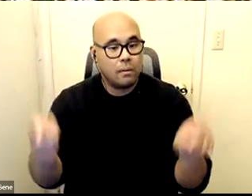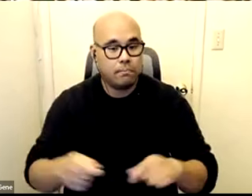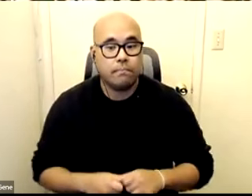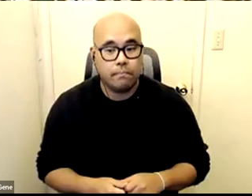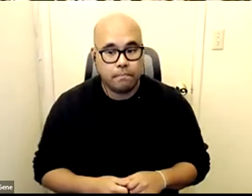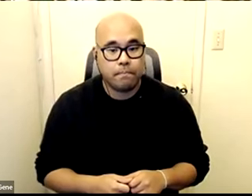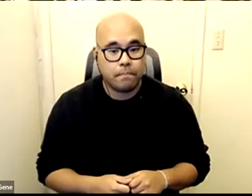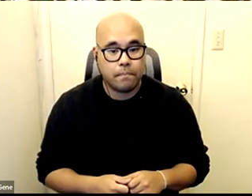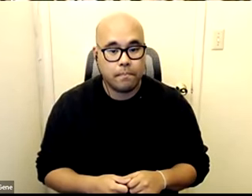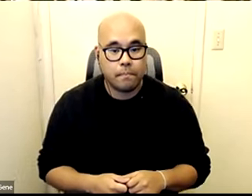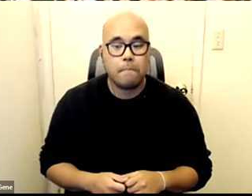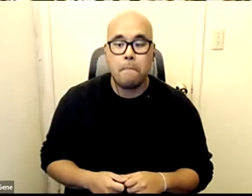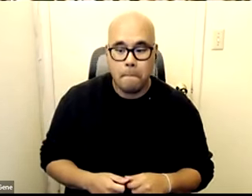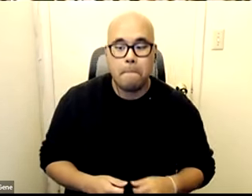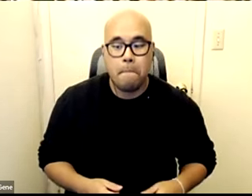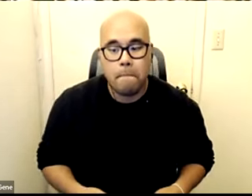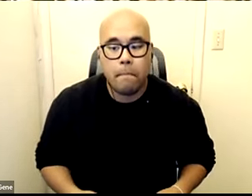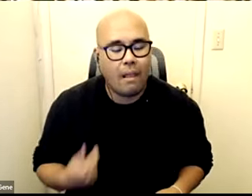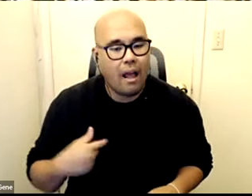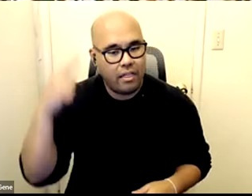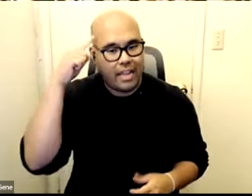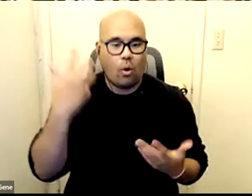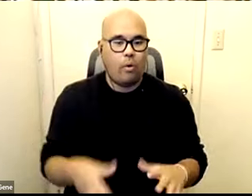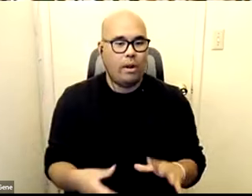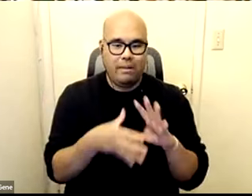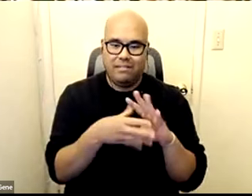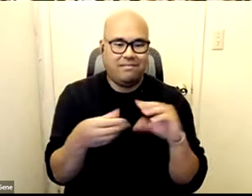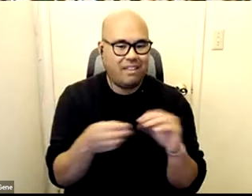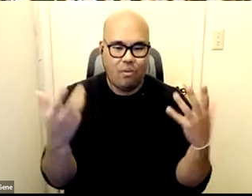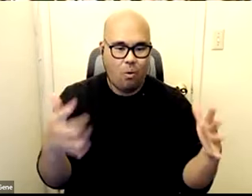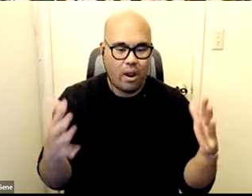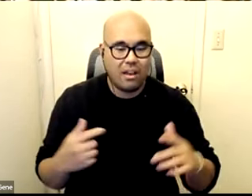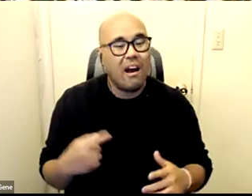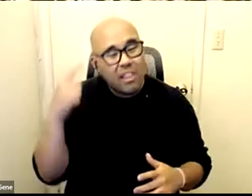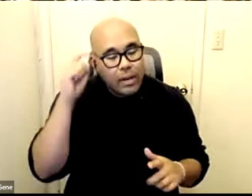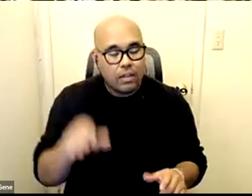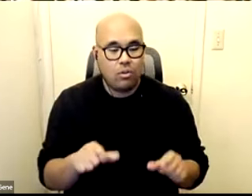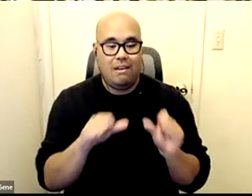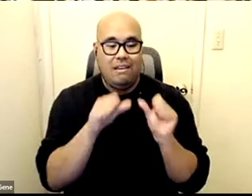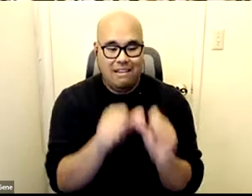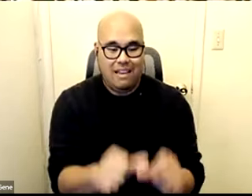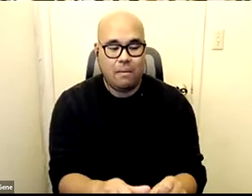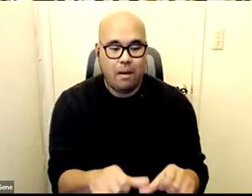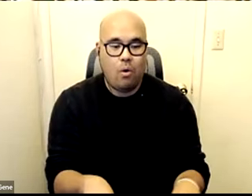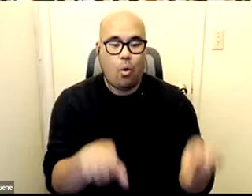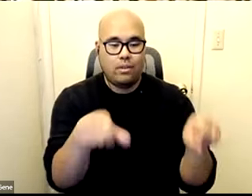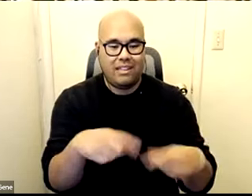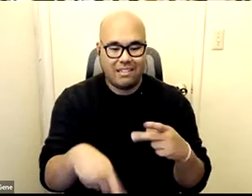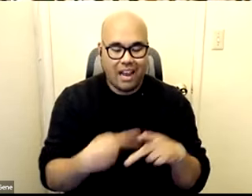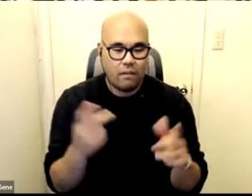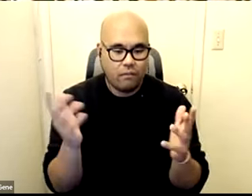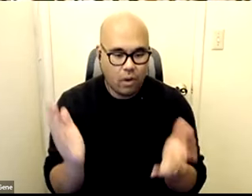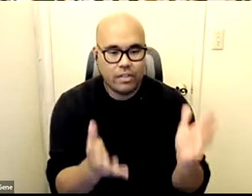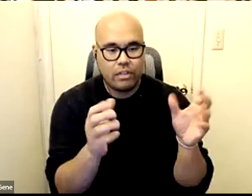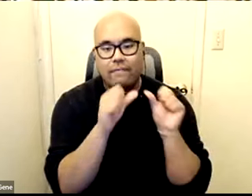right i i think it's already been said i think that we need to keep having these conversations because we need to move